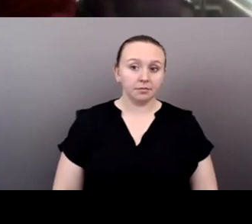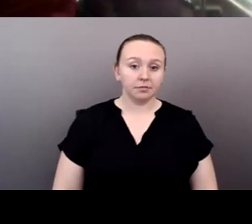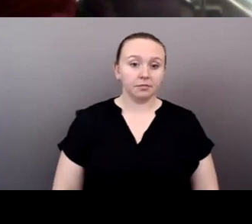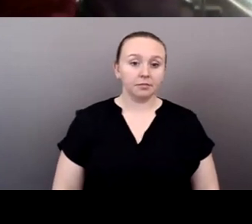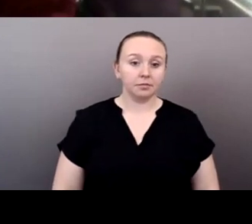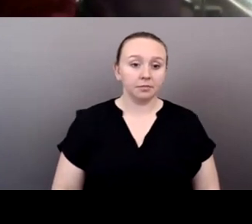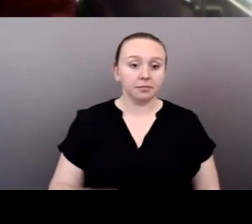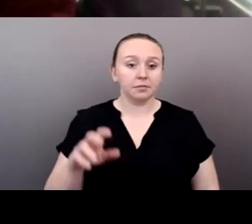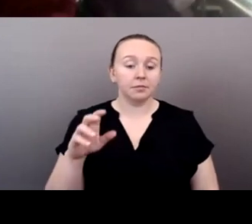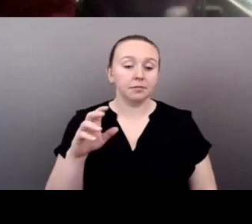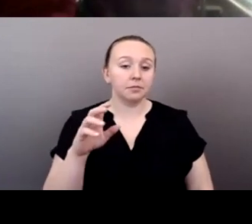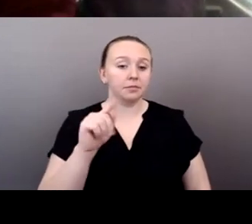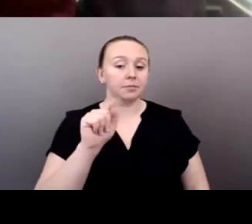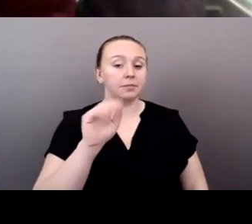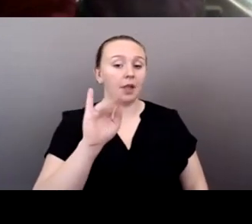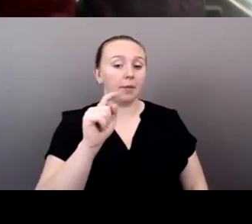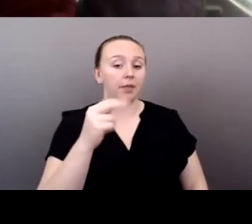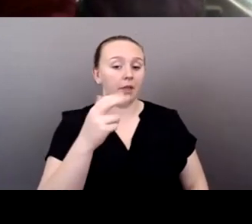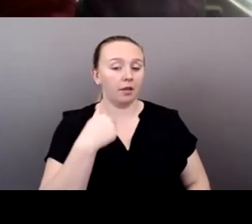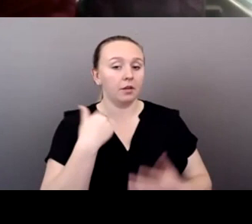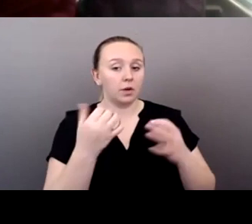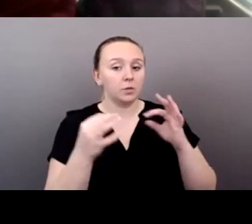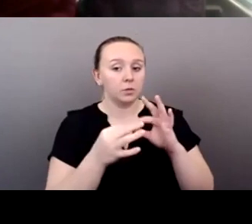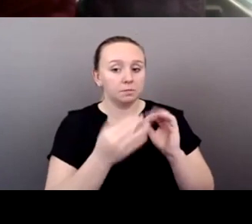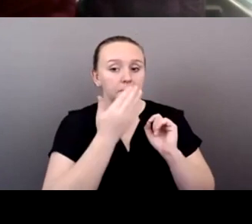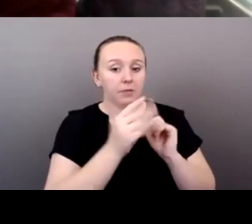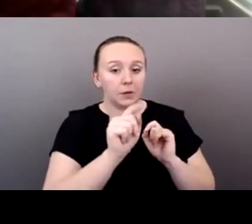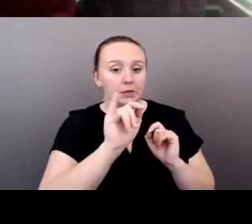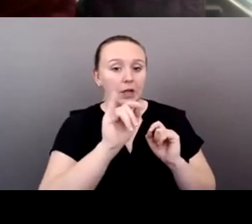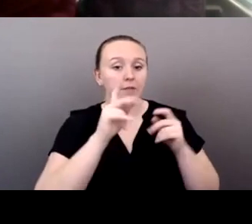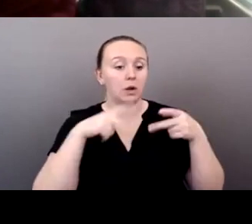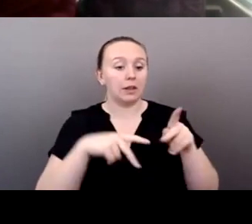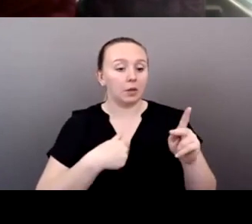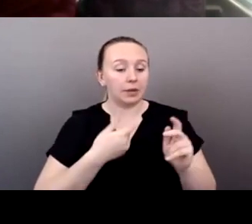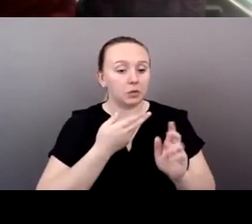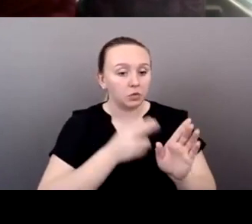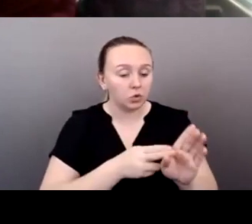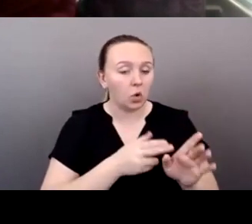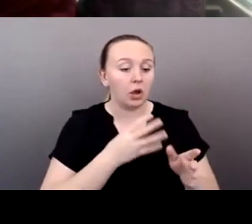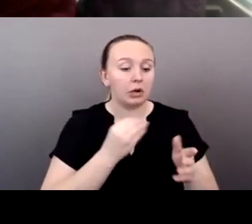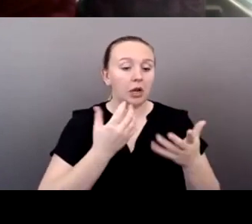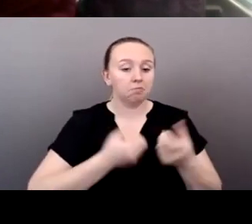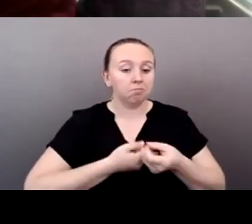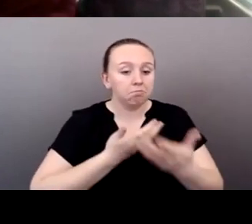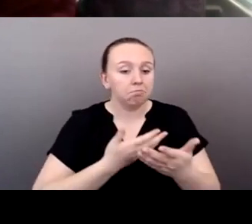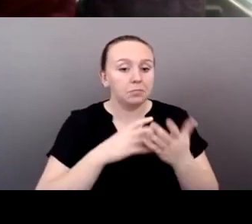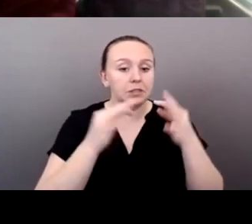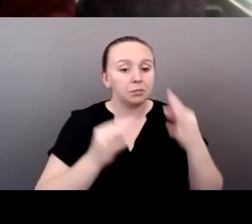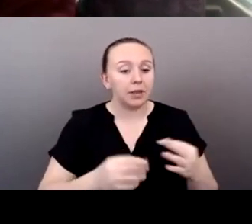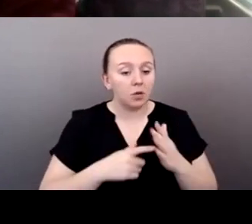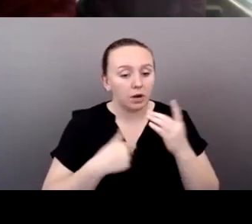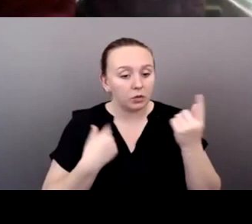I just wanted to say thank you, Ty, for allowing me to come on here and express what I do and